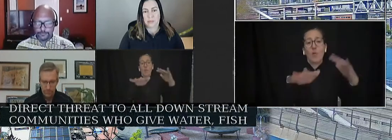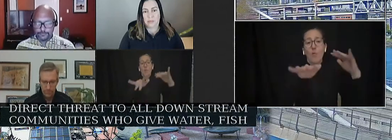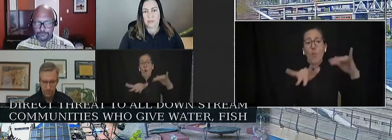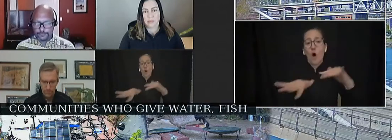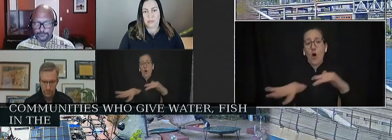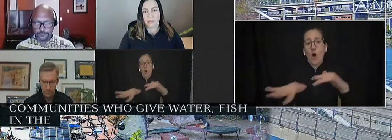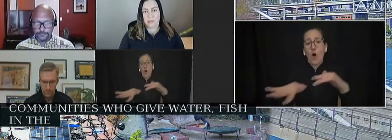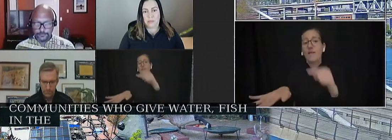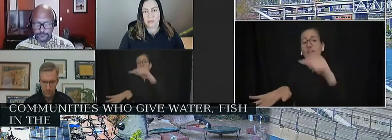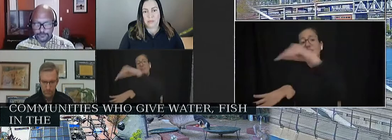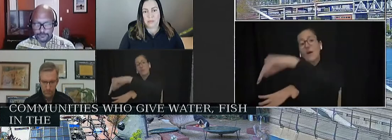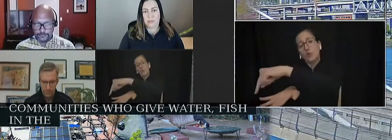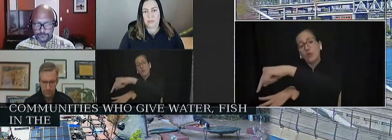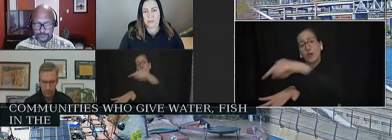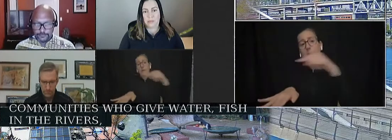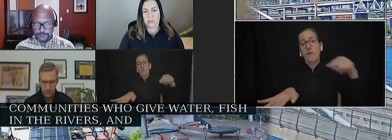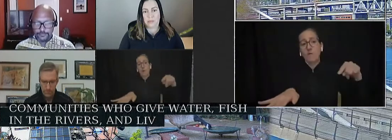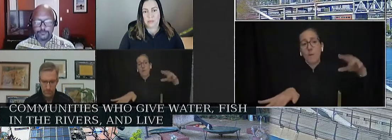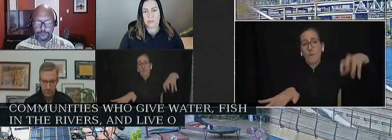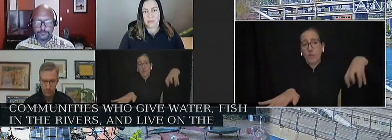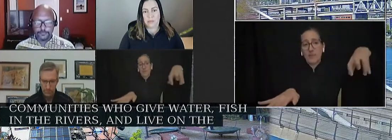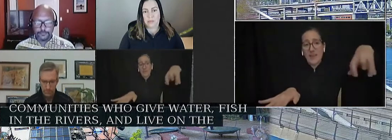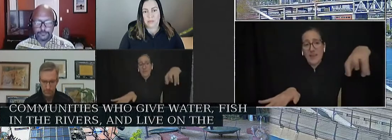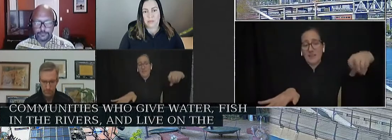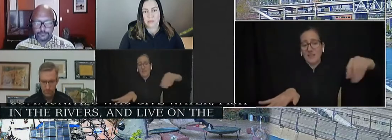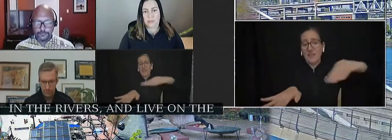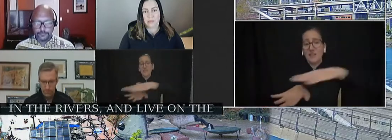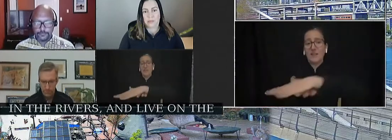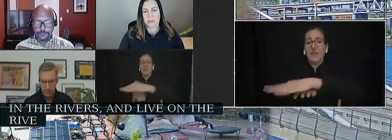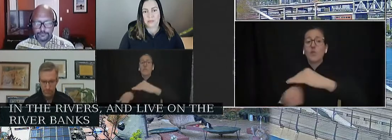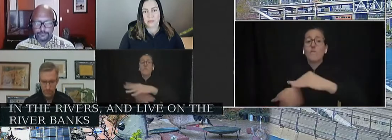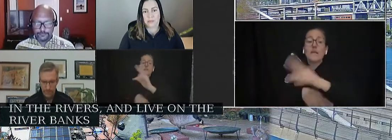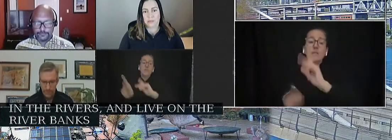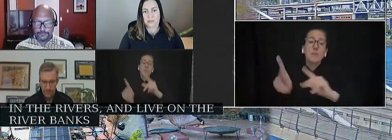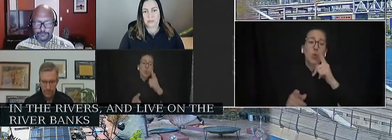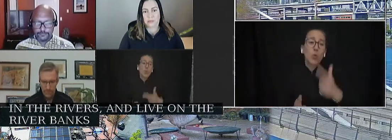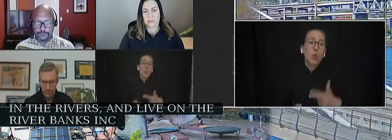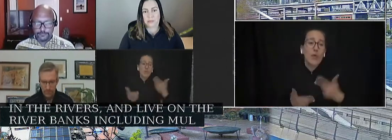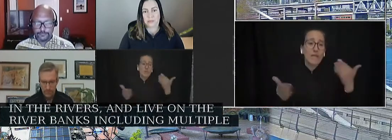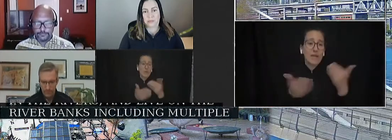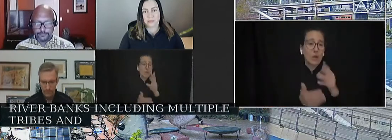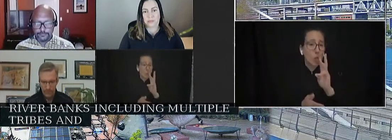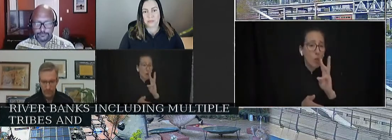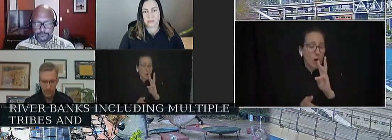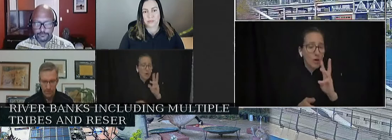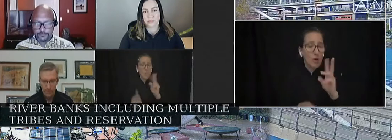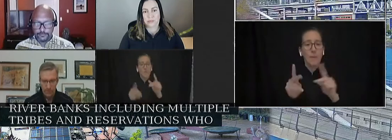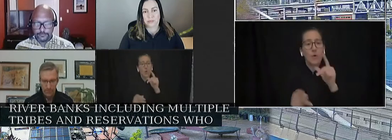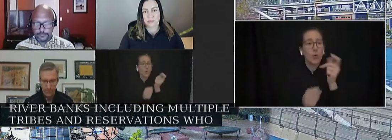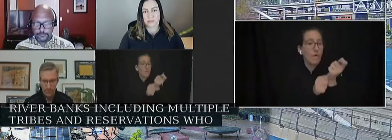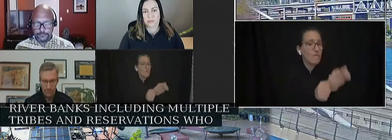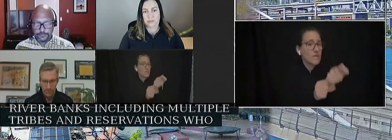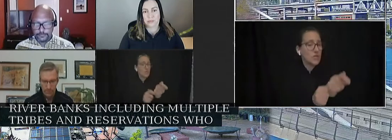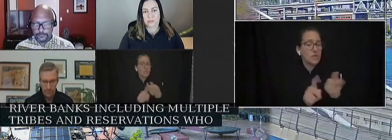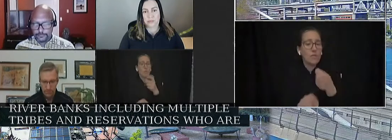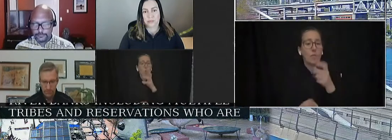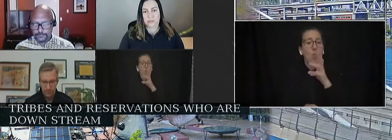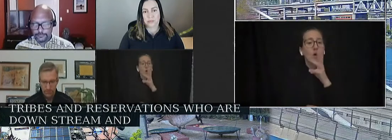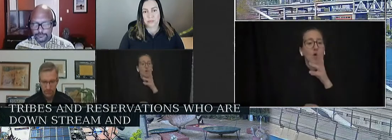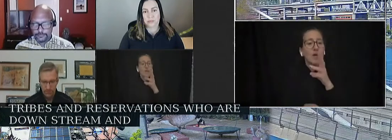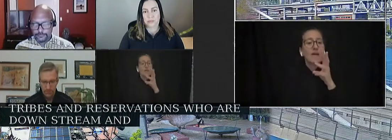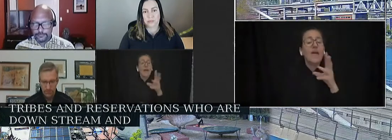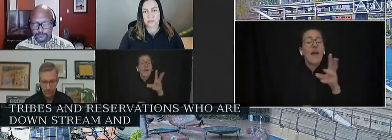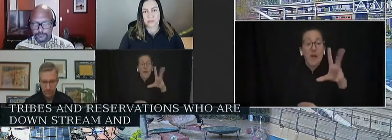and live on the riverbanks, including multiple tribes and reservations who are downstream and sustain themselves